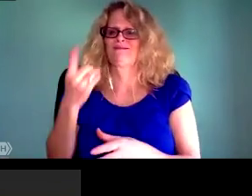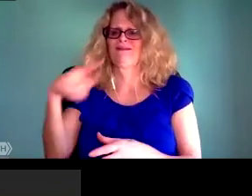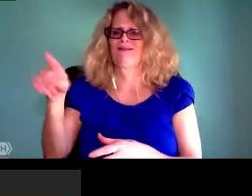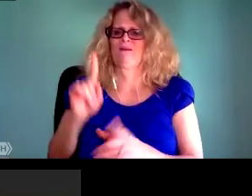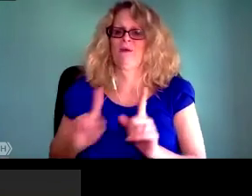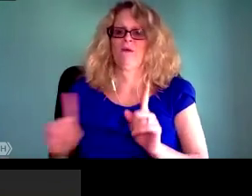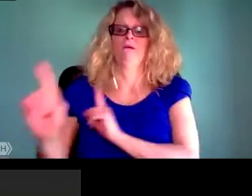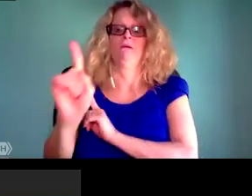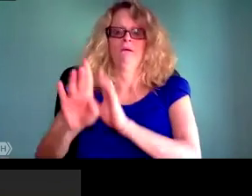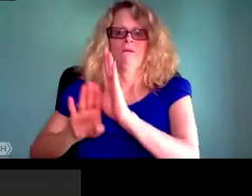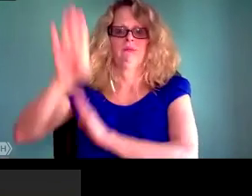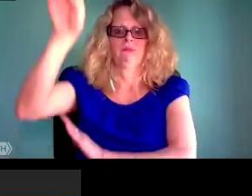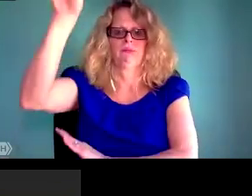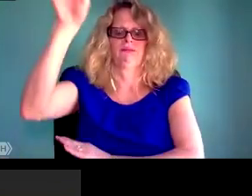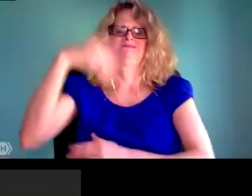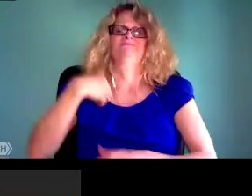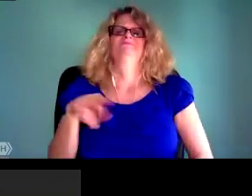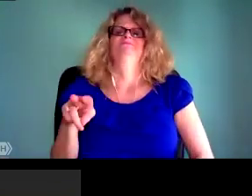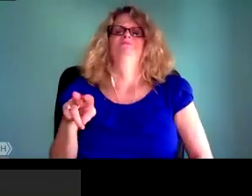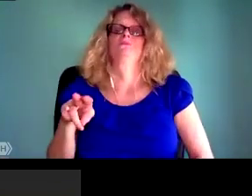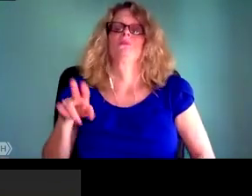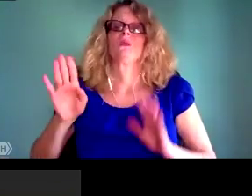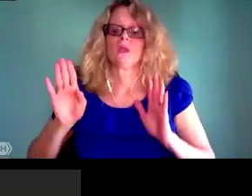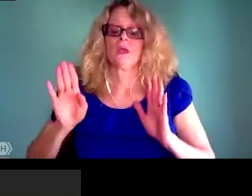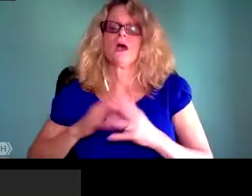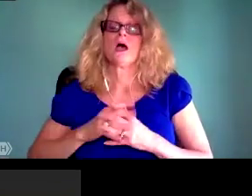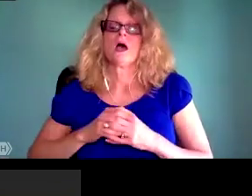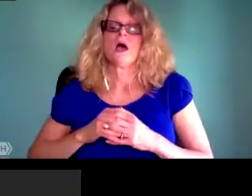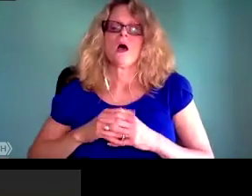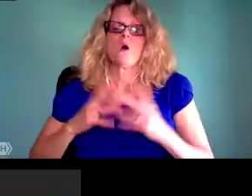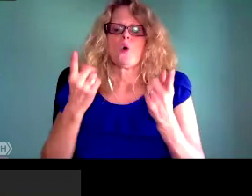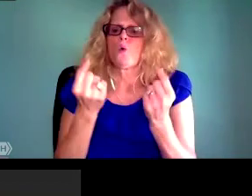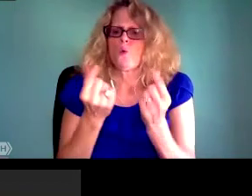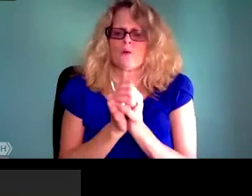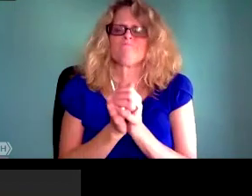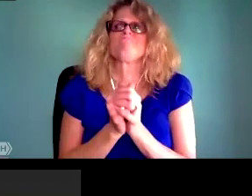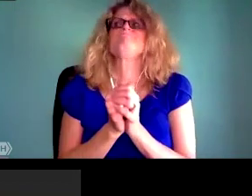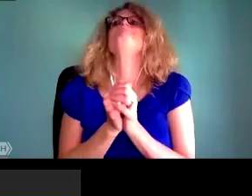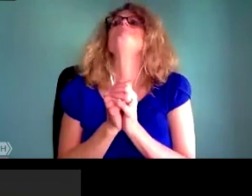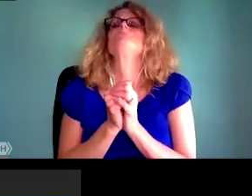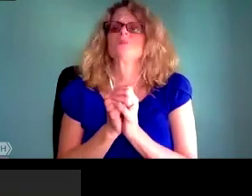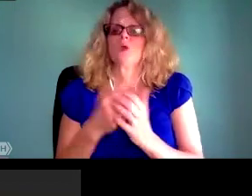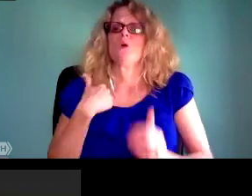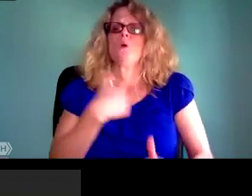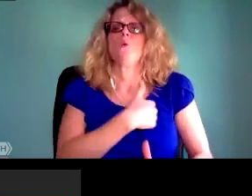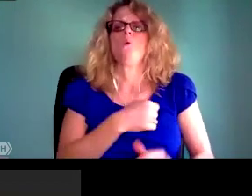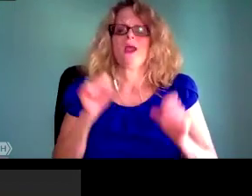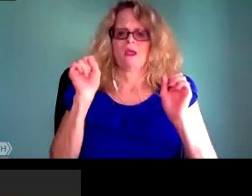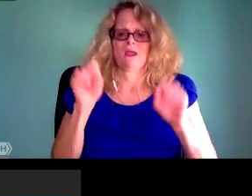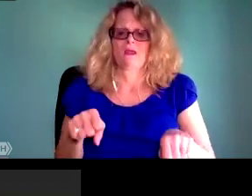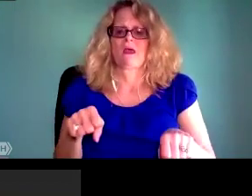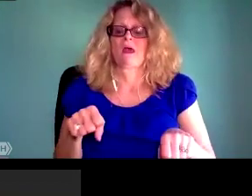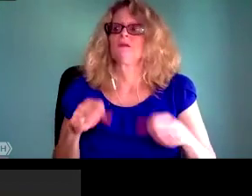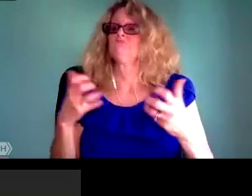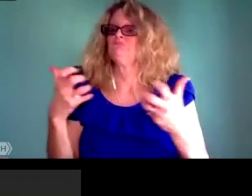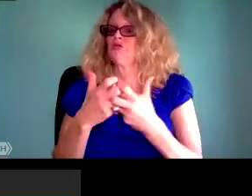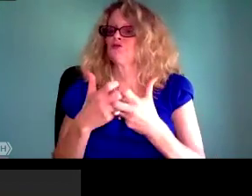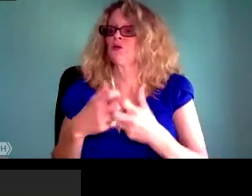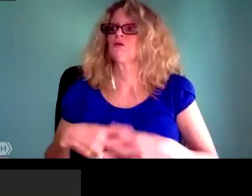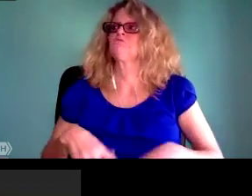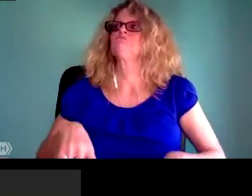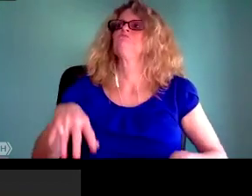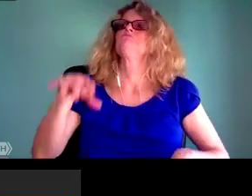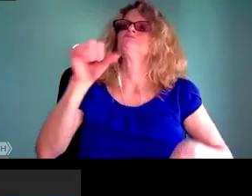into dialogue with Black studies, with histories and theories of oppression, really to help eliminate the stakes